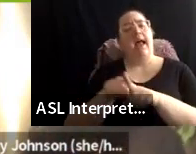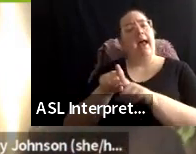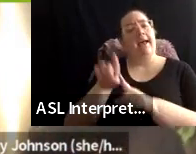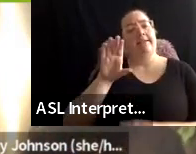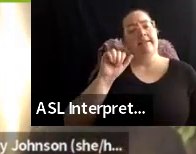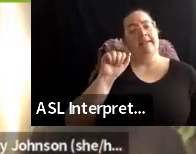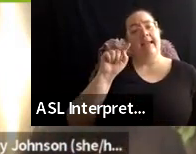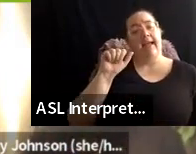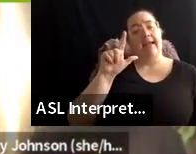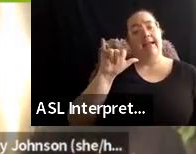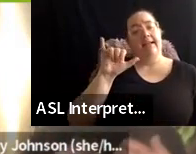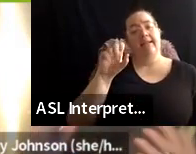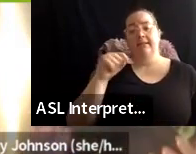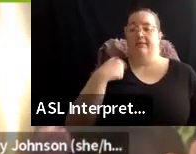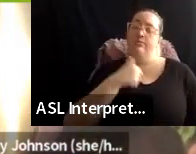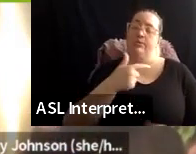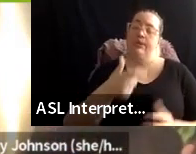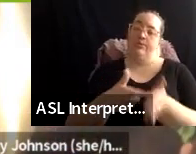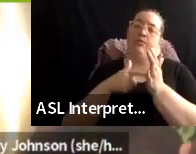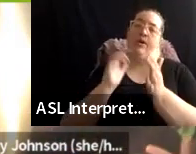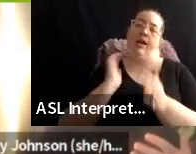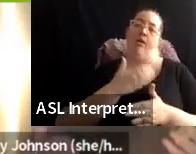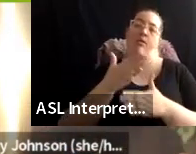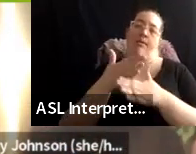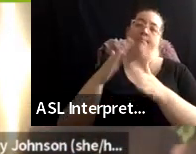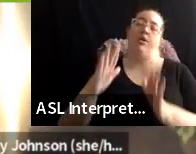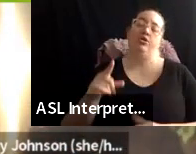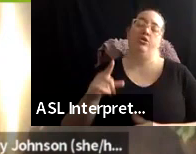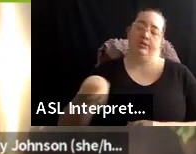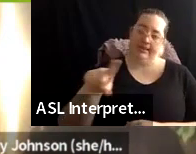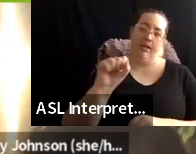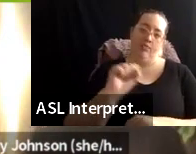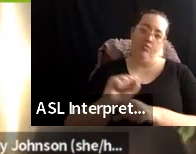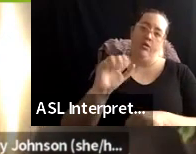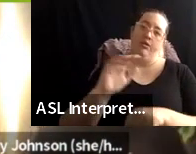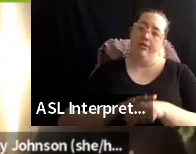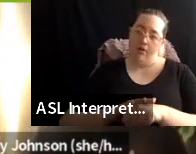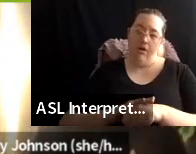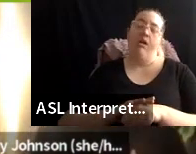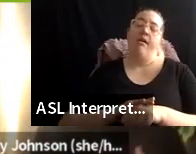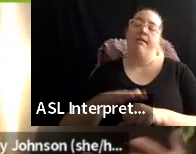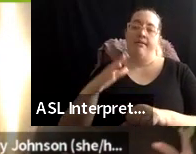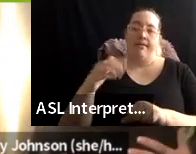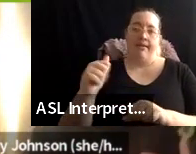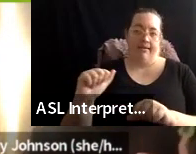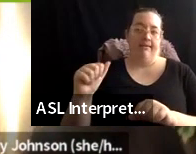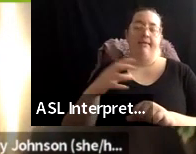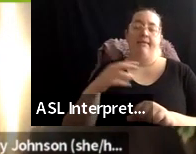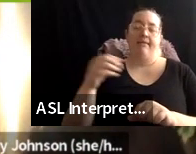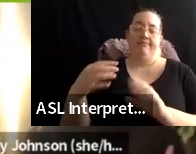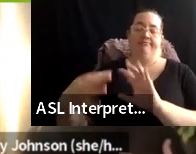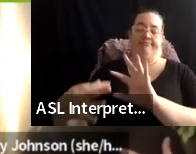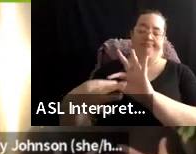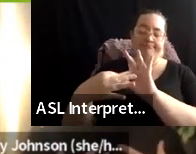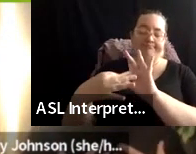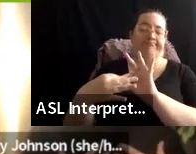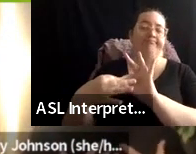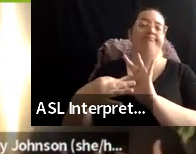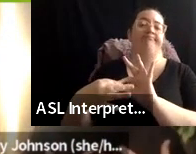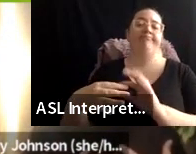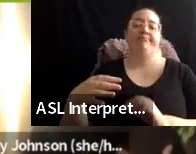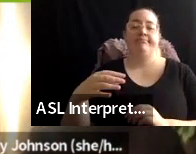absolutely require our partners be working on and be in relation with. Um, and that is to ensure,